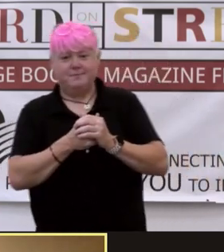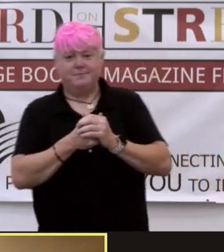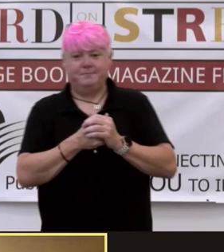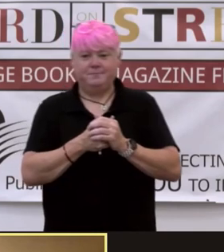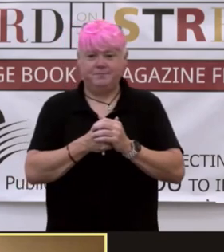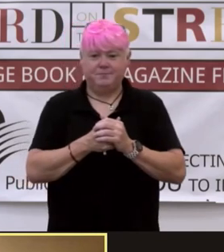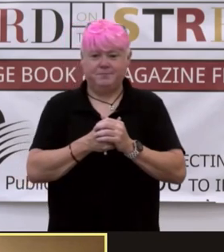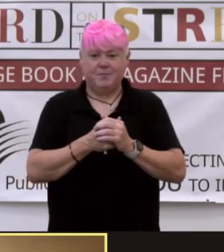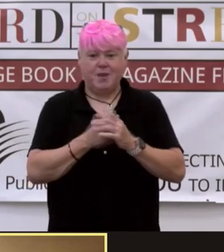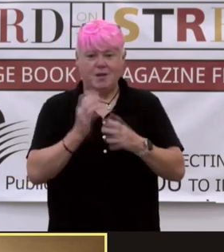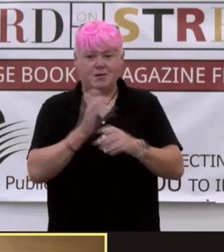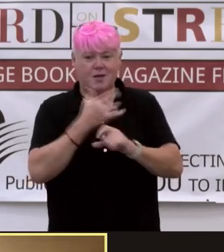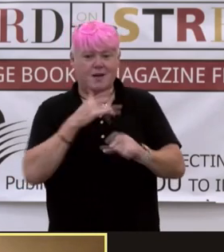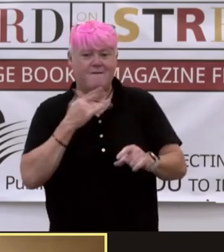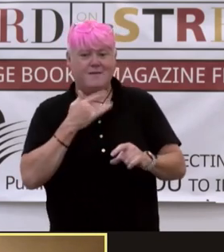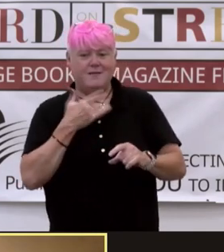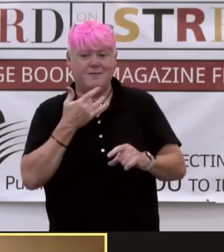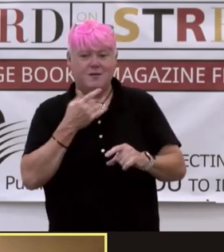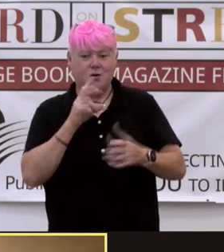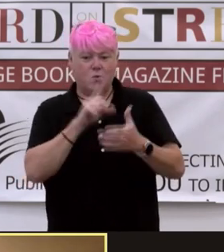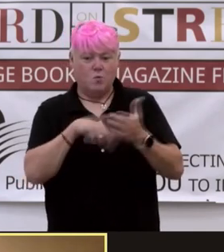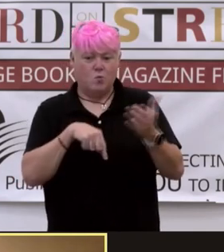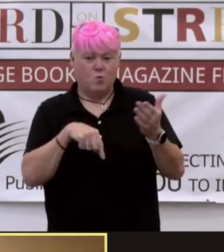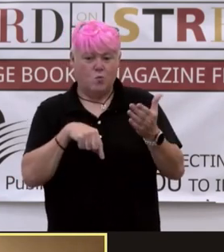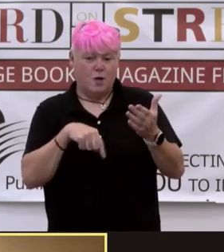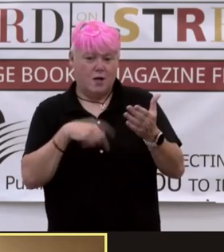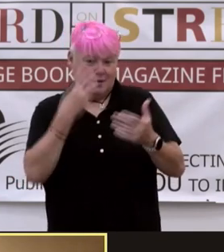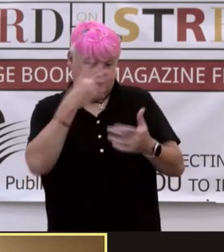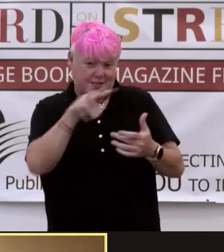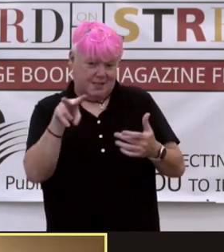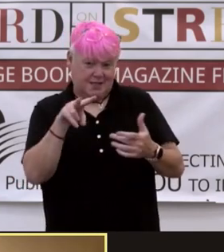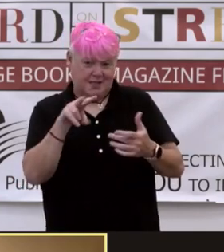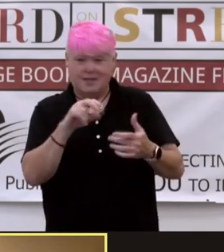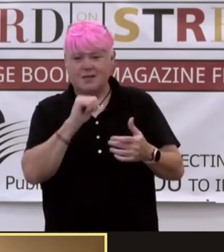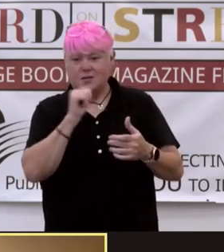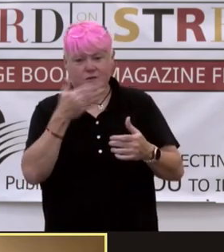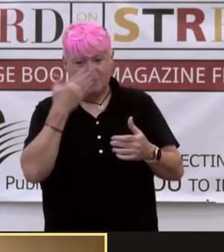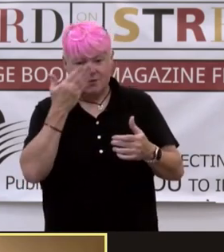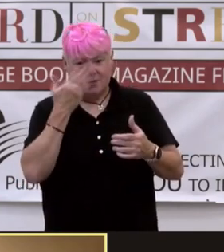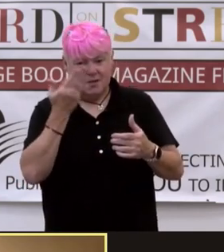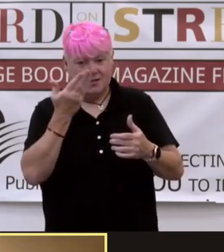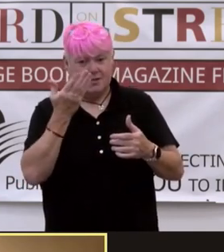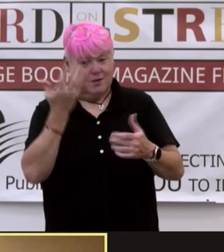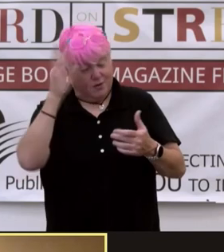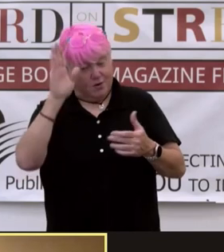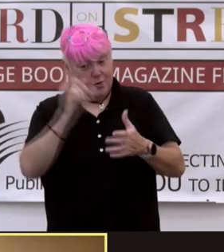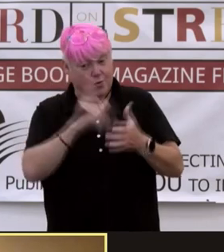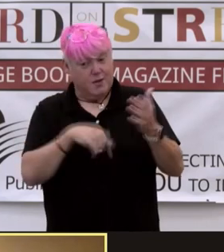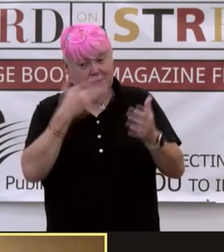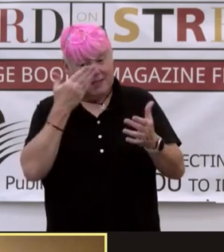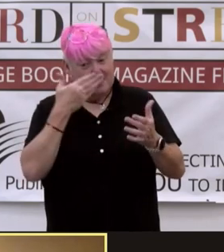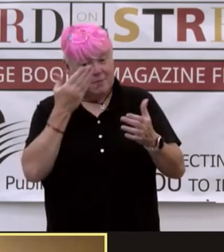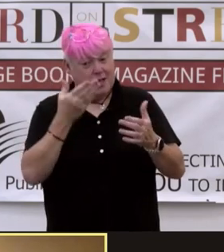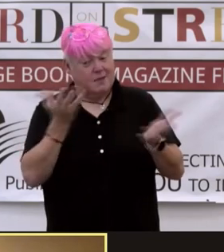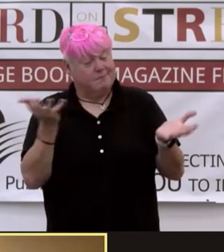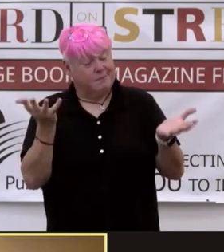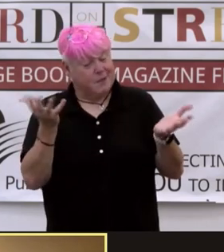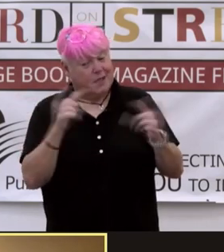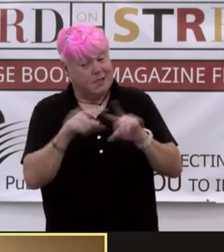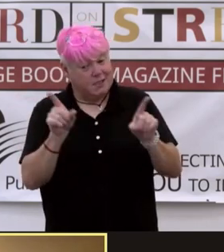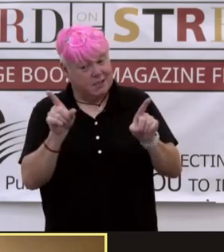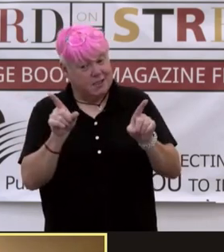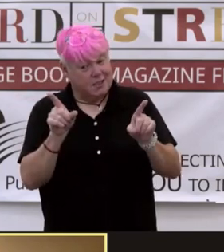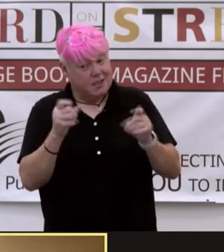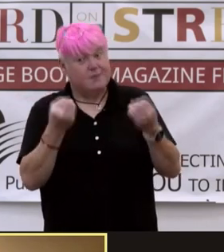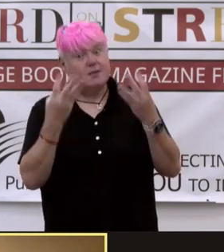just to get a feel for what I would see. Sadly, I don't, they don't do smells. So I don't know what the city smell like, but that was a whole lot